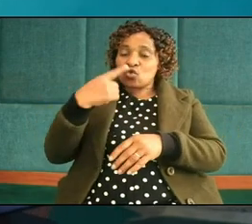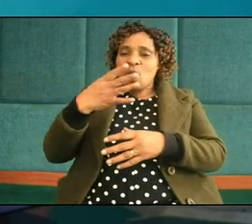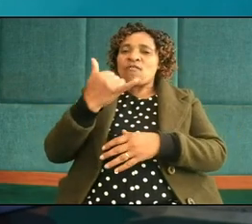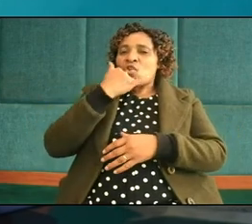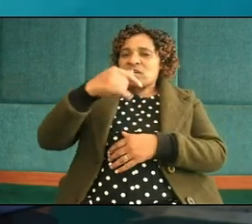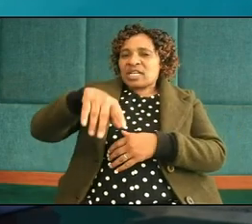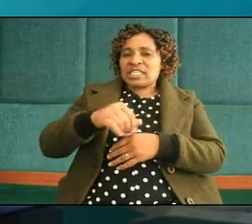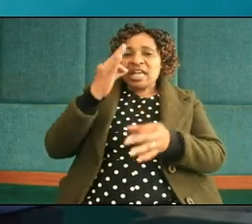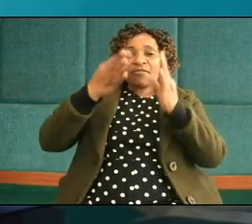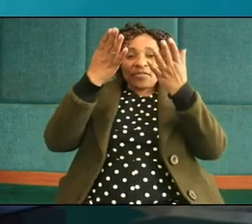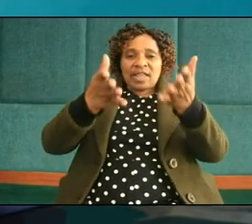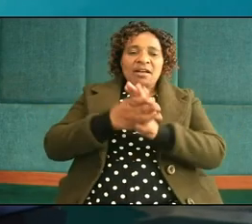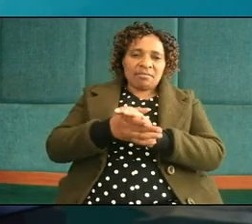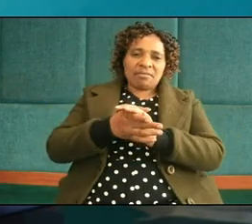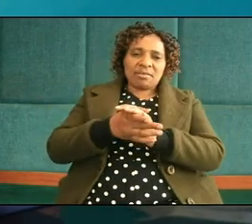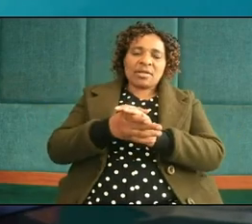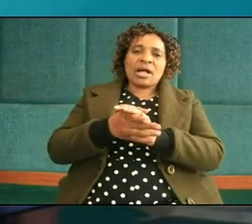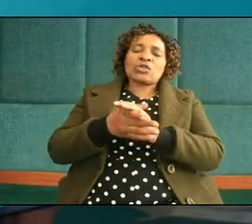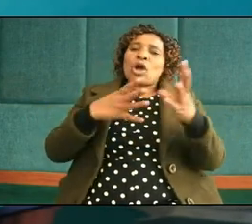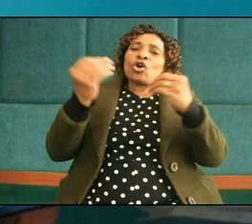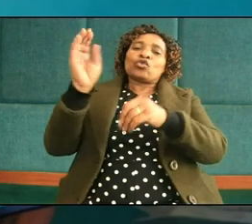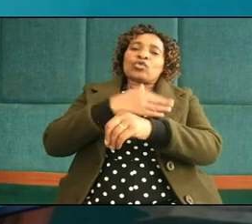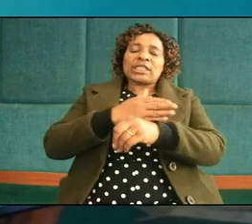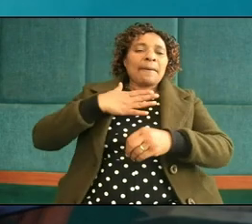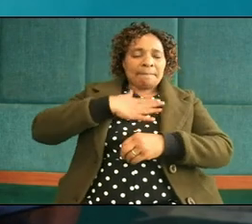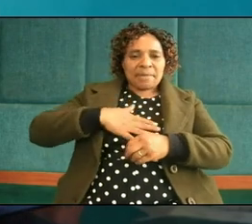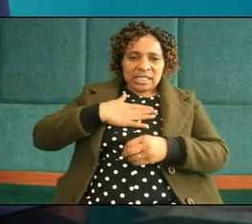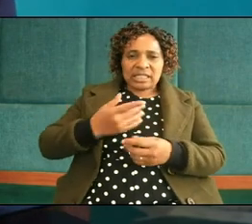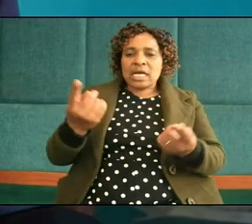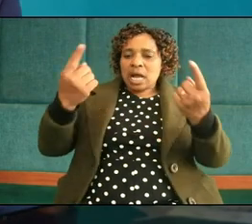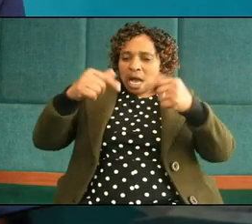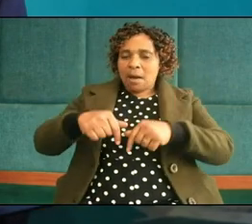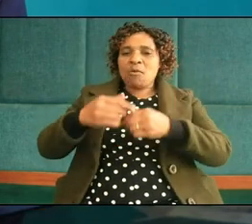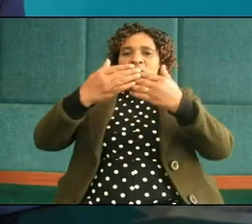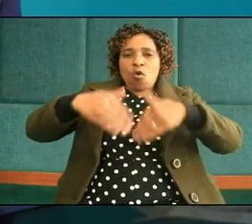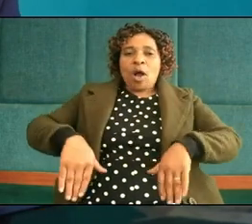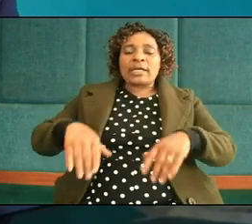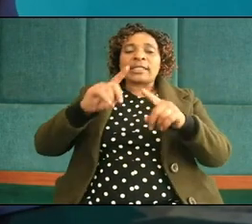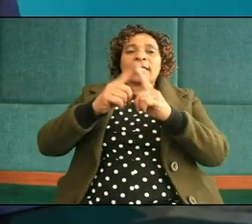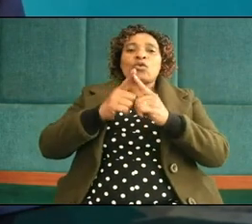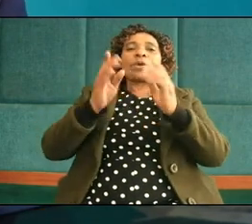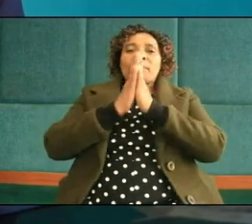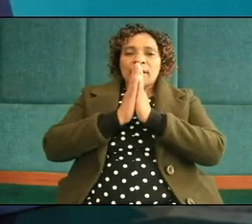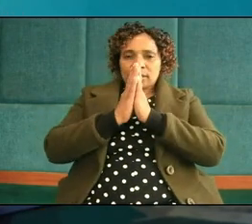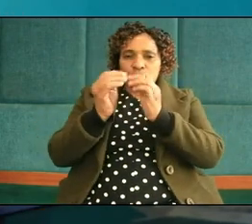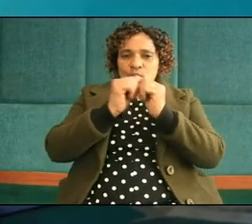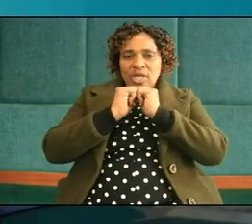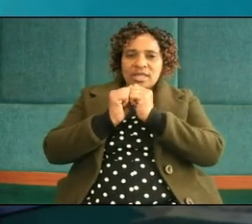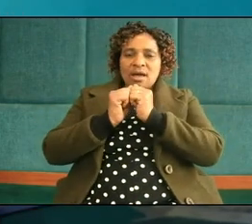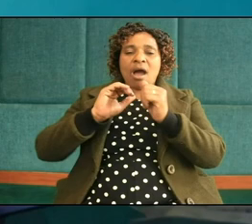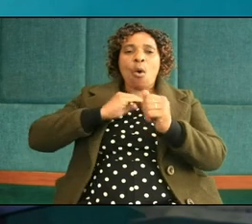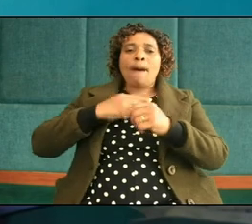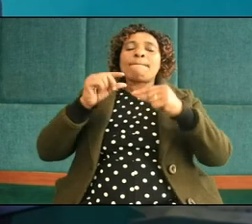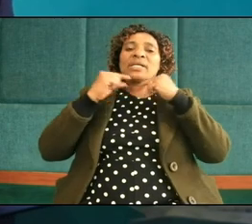us if you are there as we are going to sing could you please come forward so that we will pray together as our